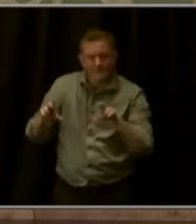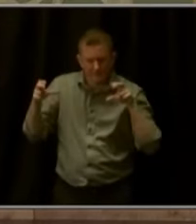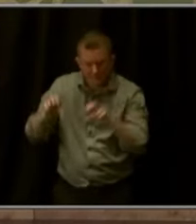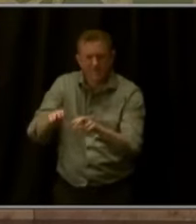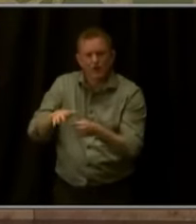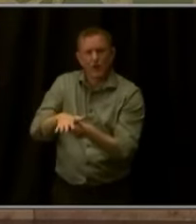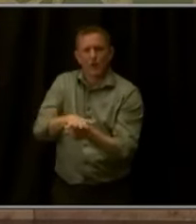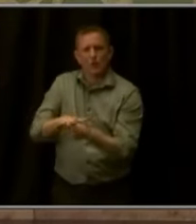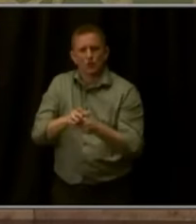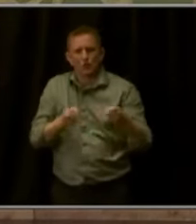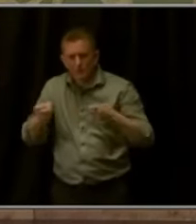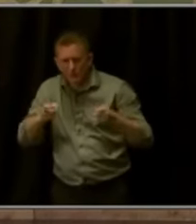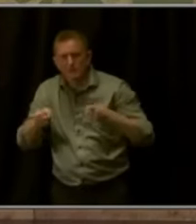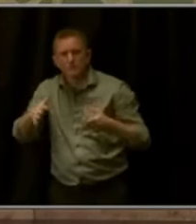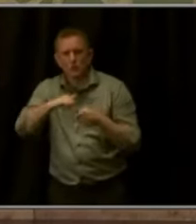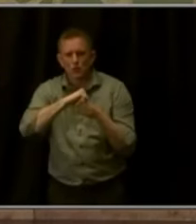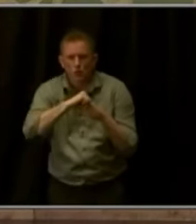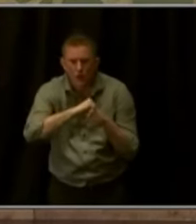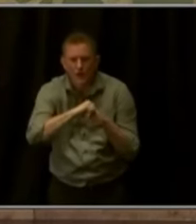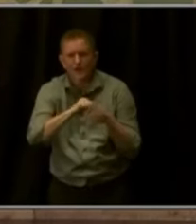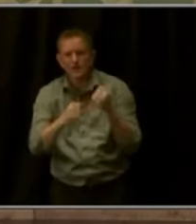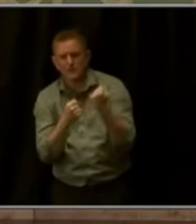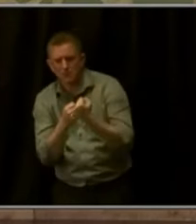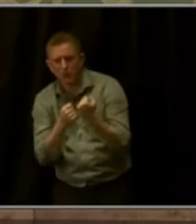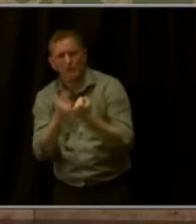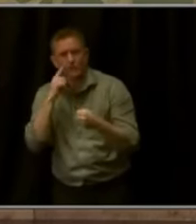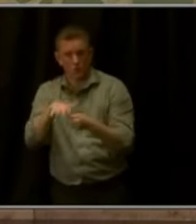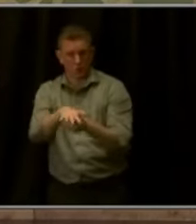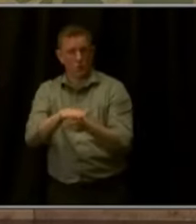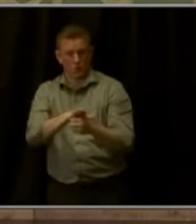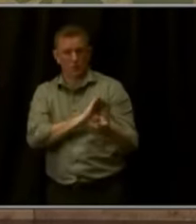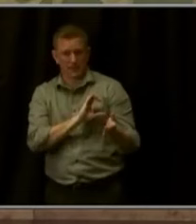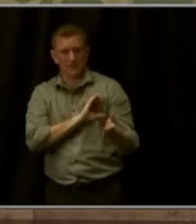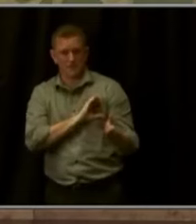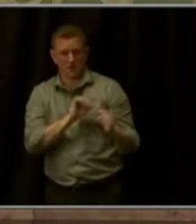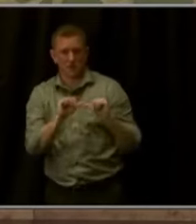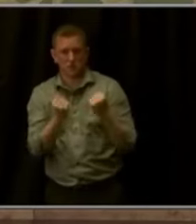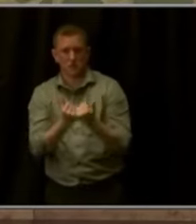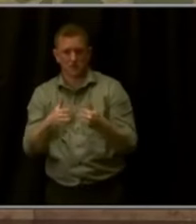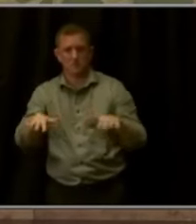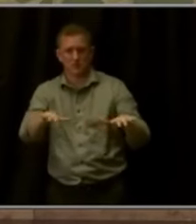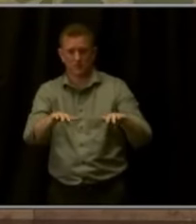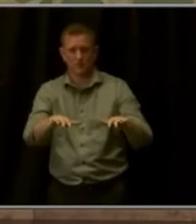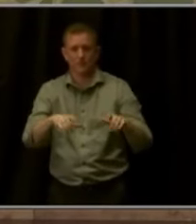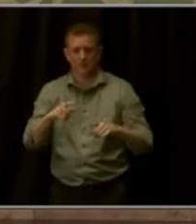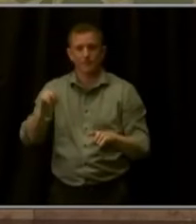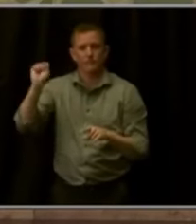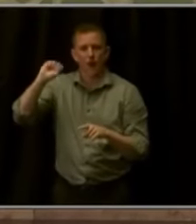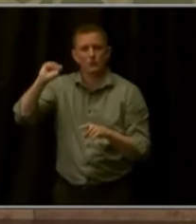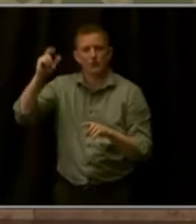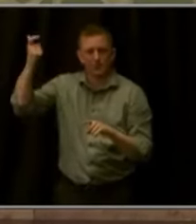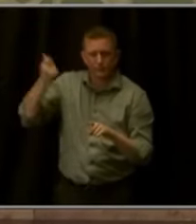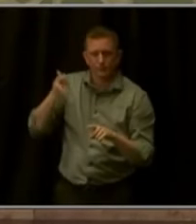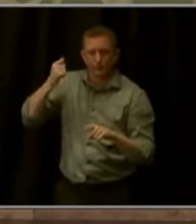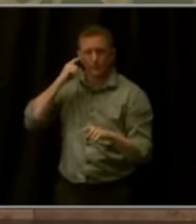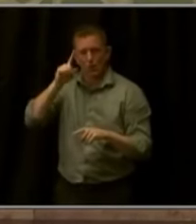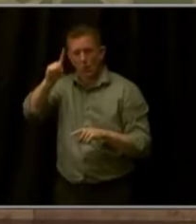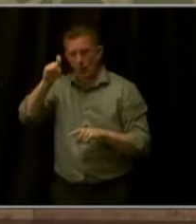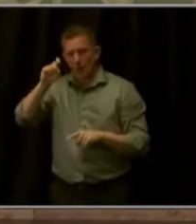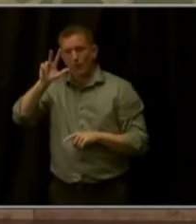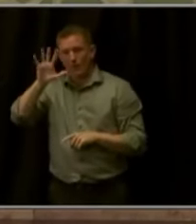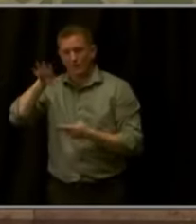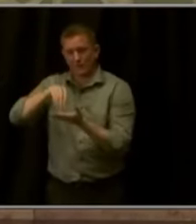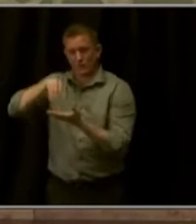training and support for local law enforcement. That's resulted in scholarships for 135 recruits to attend the Post Academy,